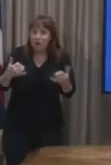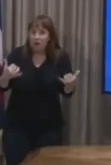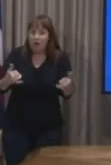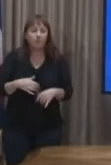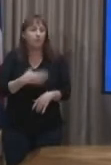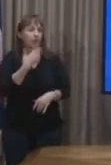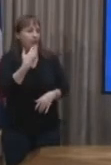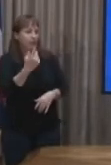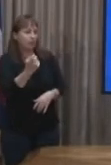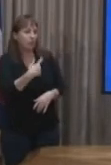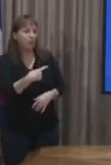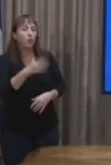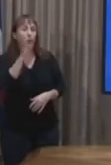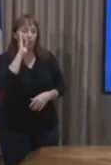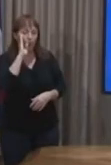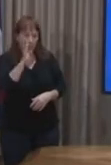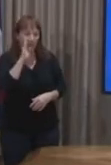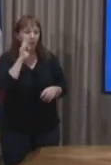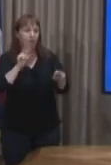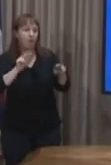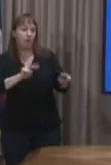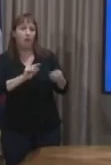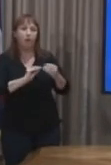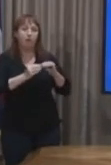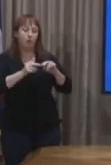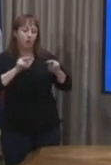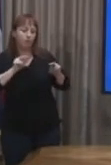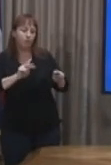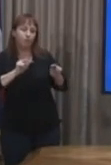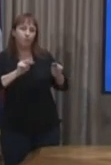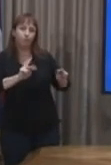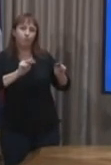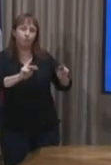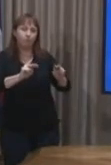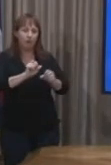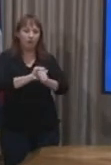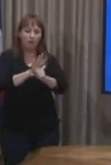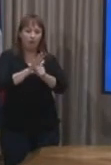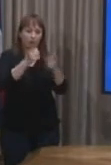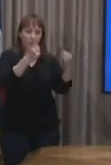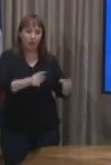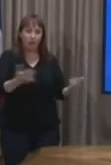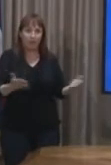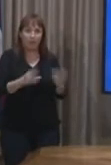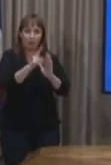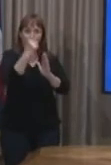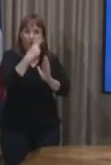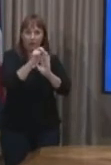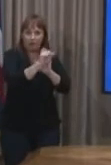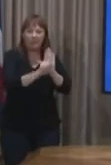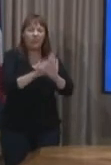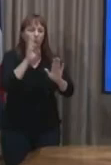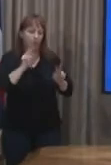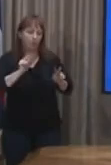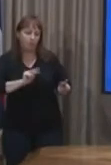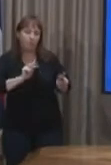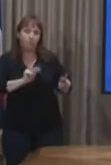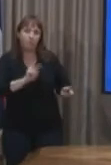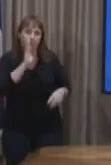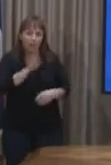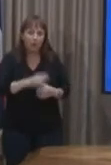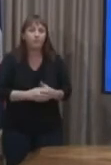We are and will continue to monitor the virus activity here in the state of Hawaii. As you know,